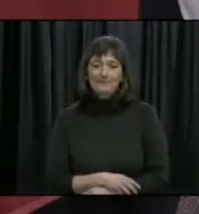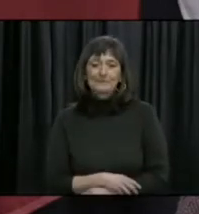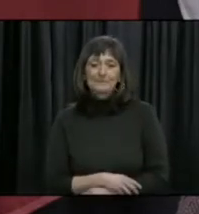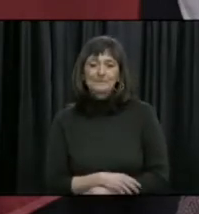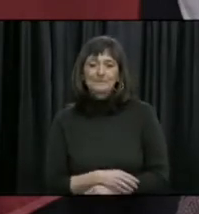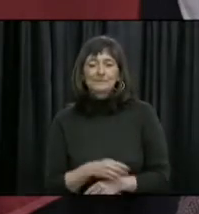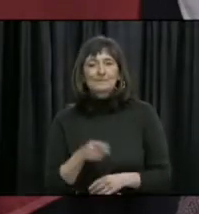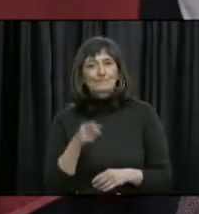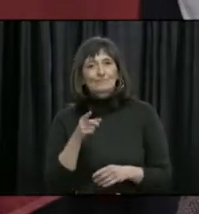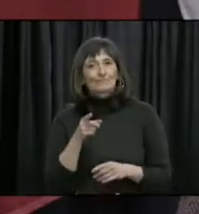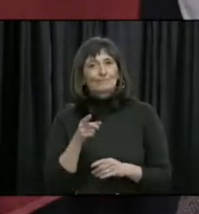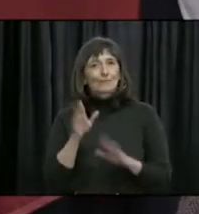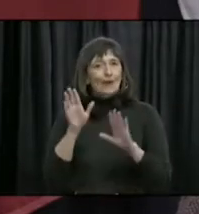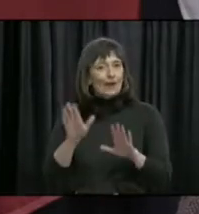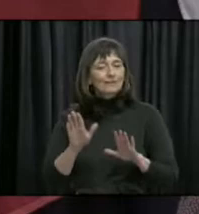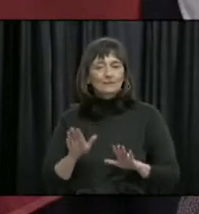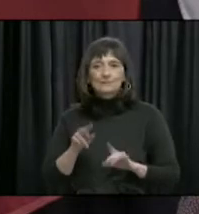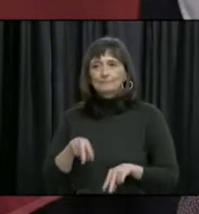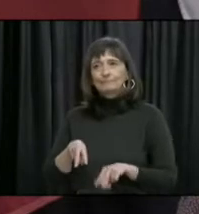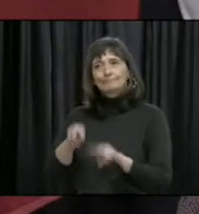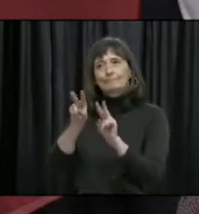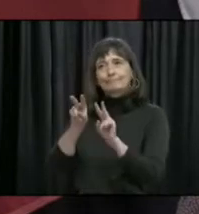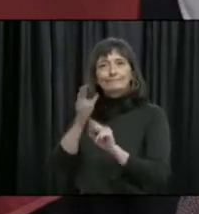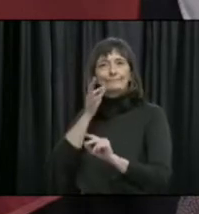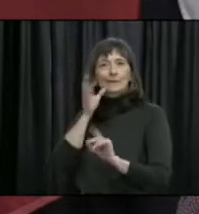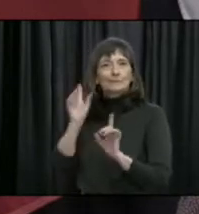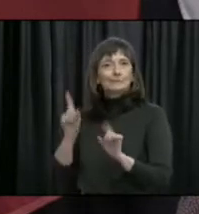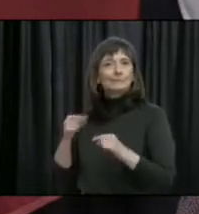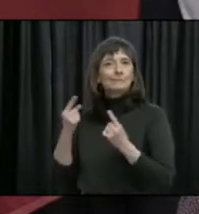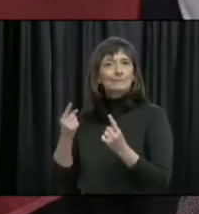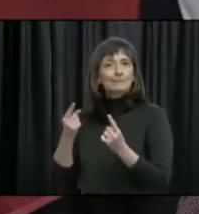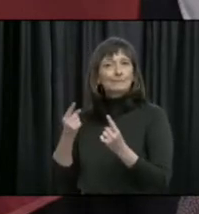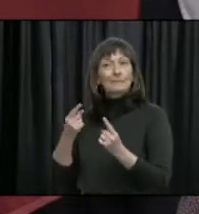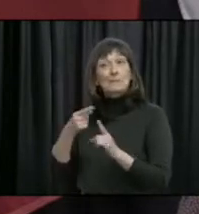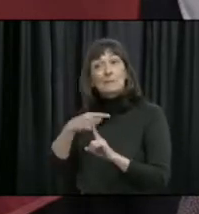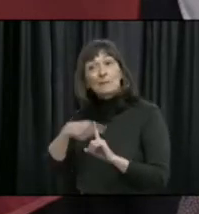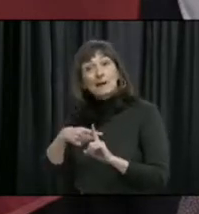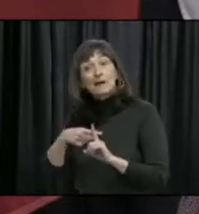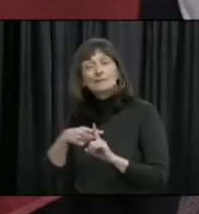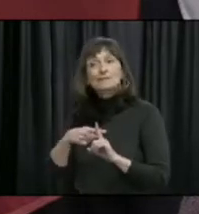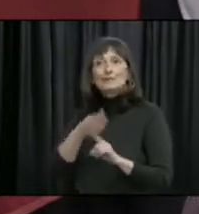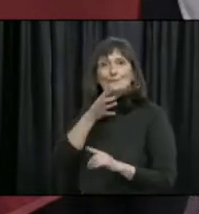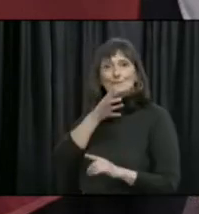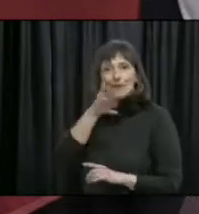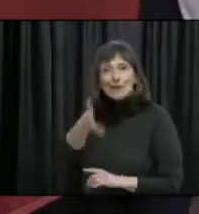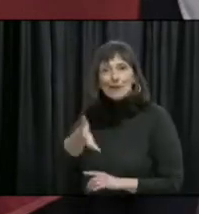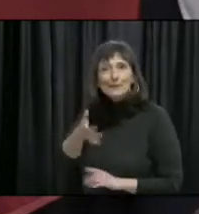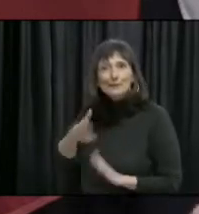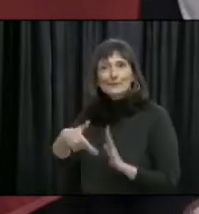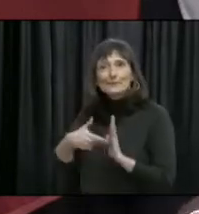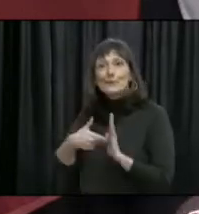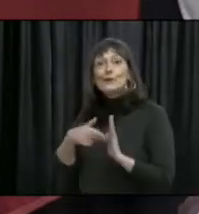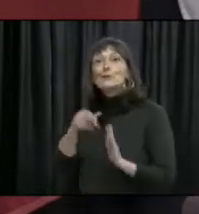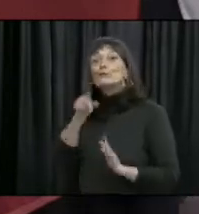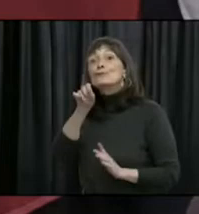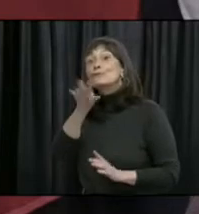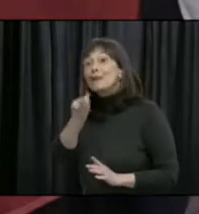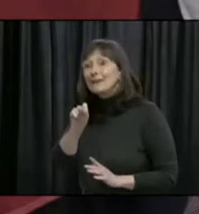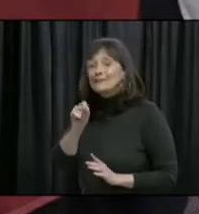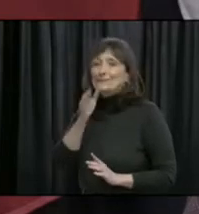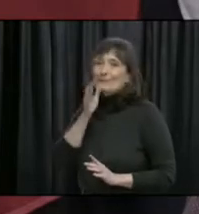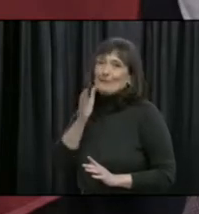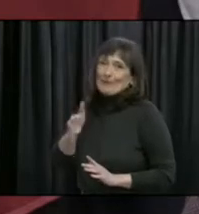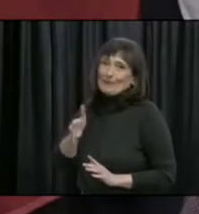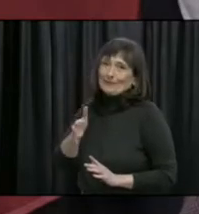She's been a great mother, a great mentor for me, but she's also a fantastic grandmother and a fantastic great